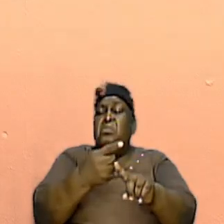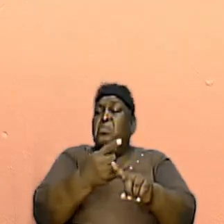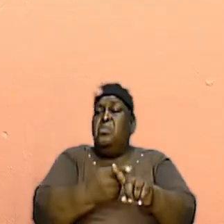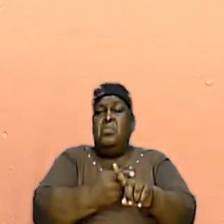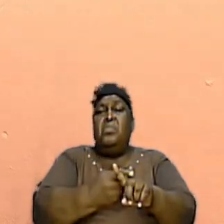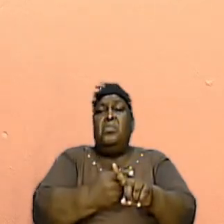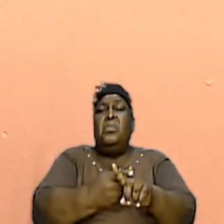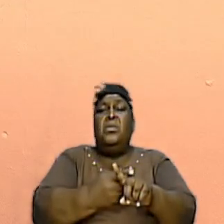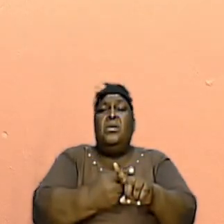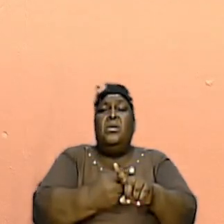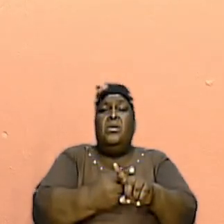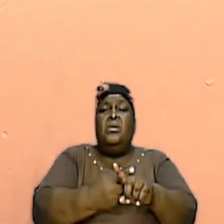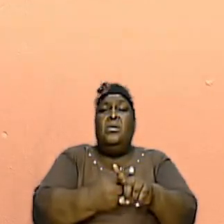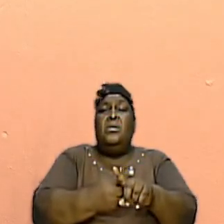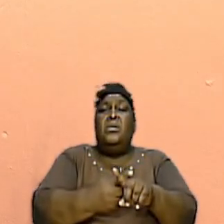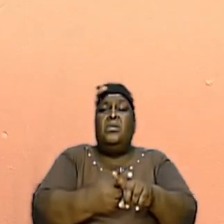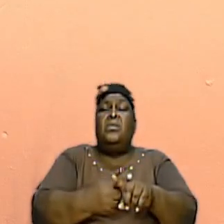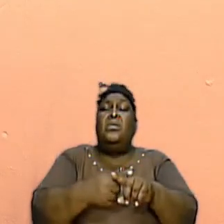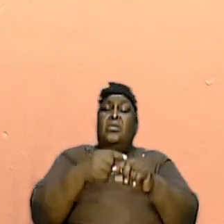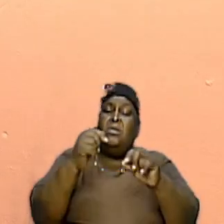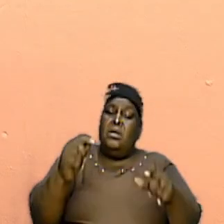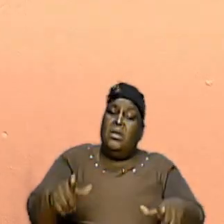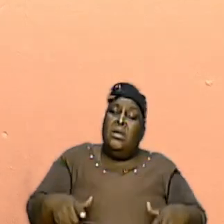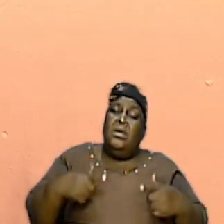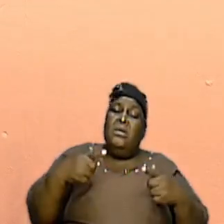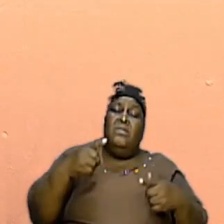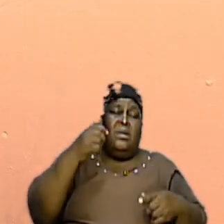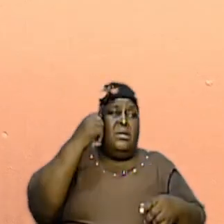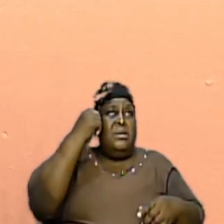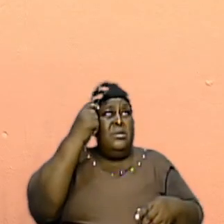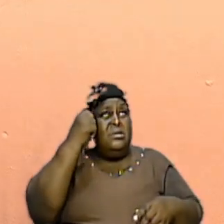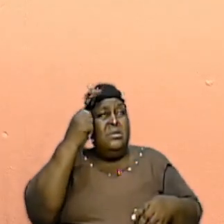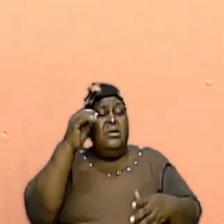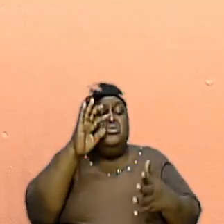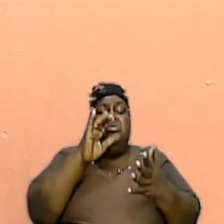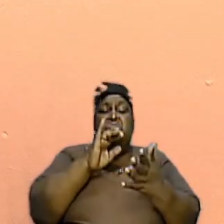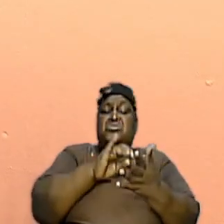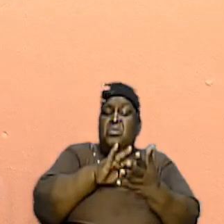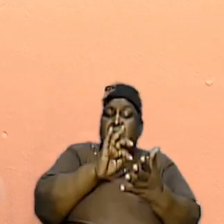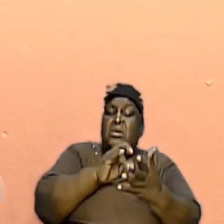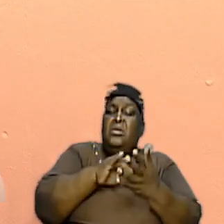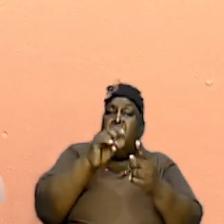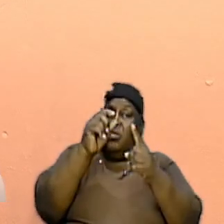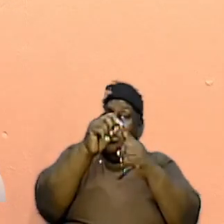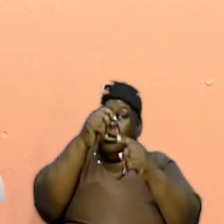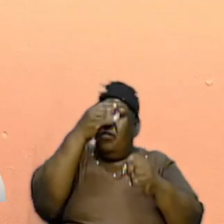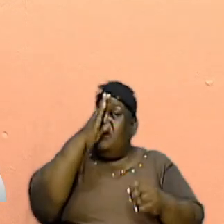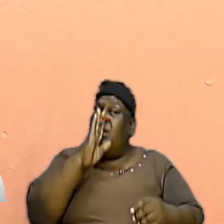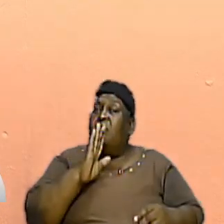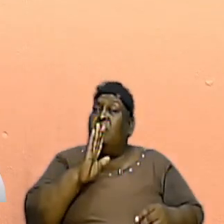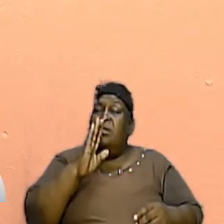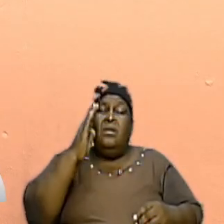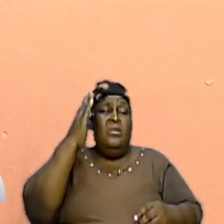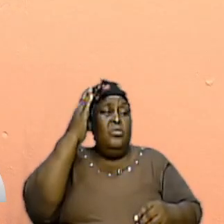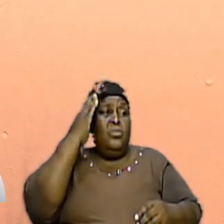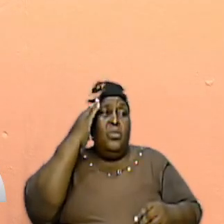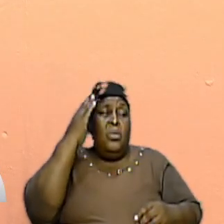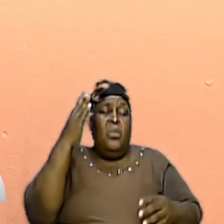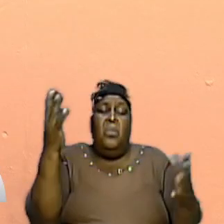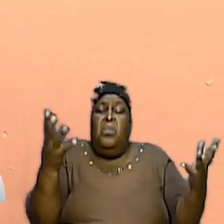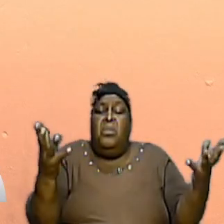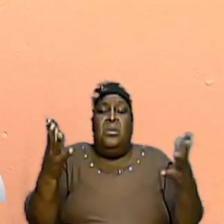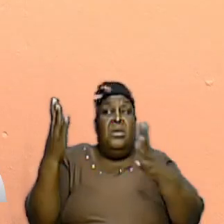to delve into and get into the Word of God so that we can know what is